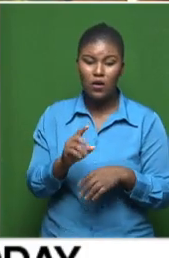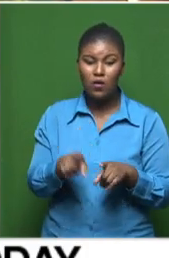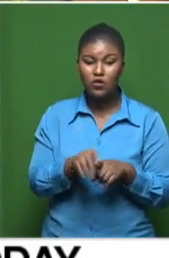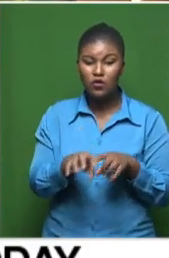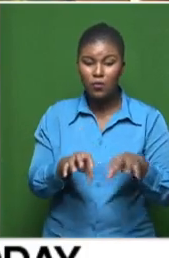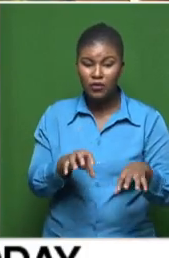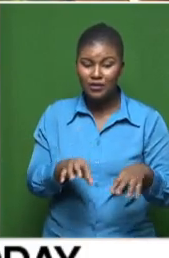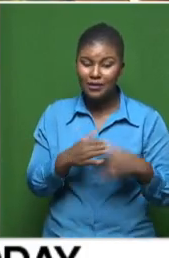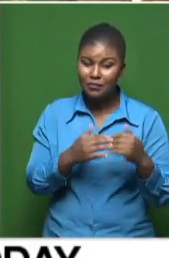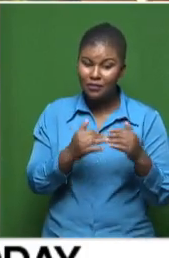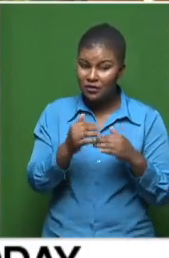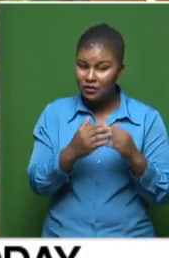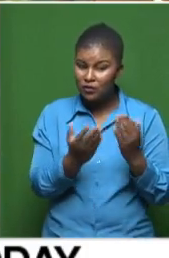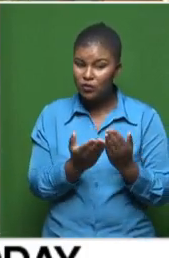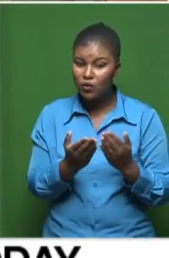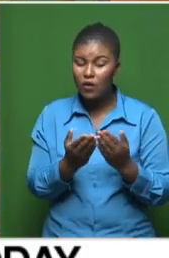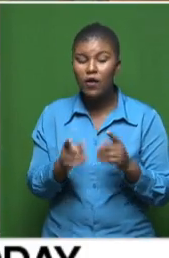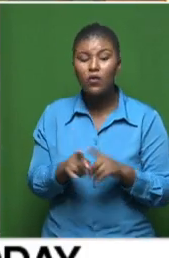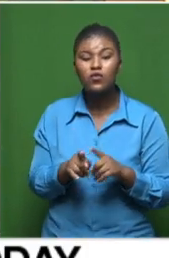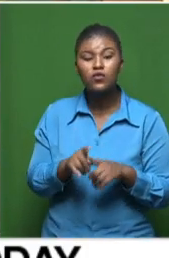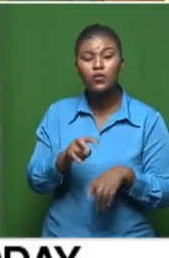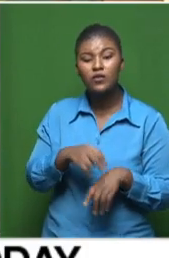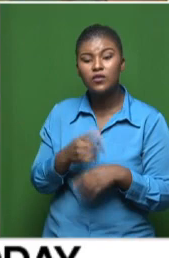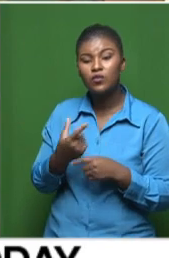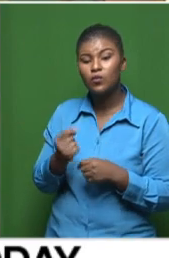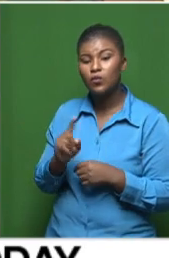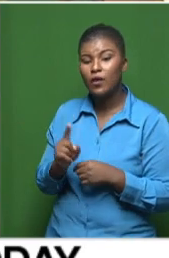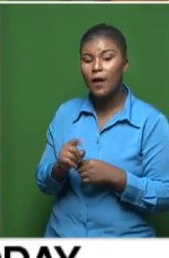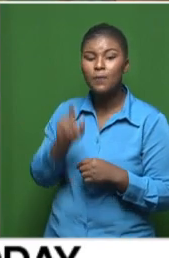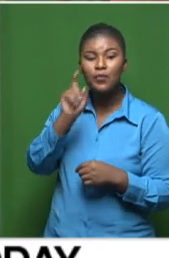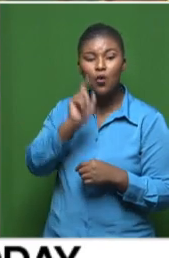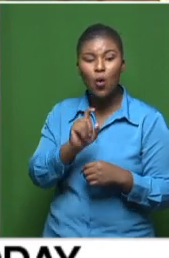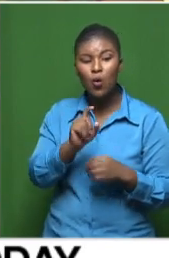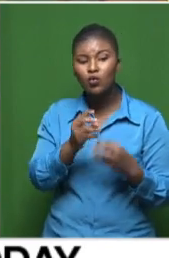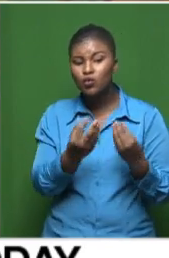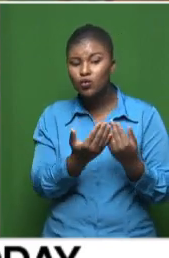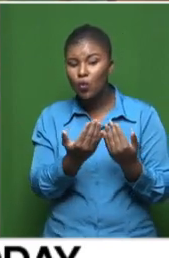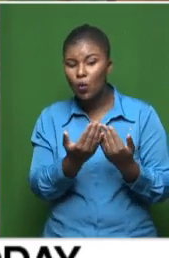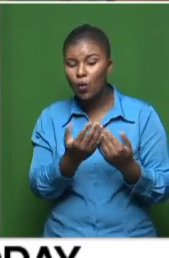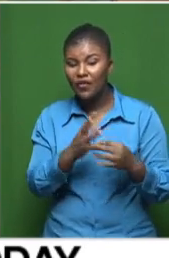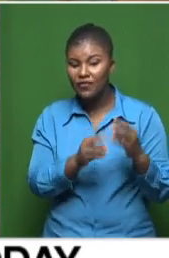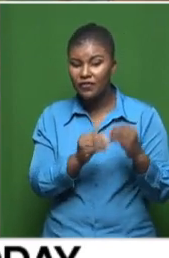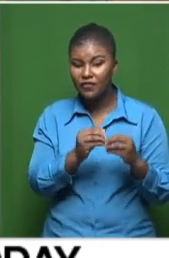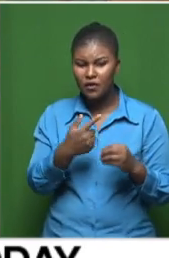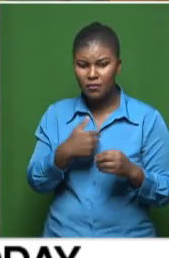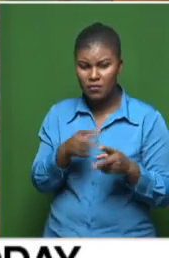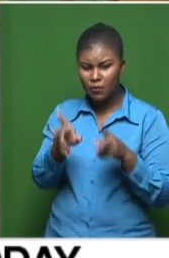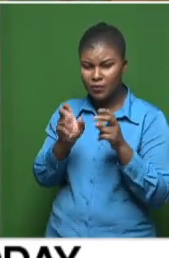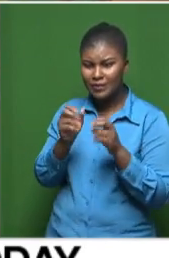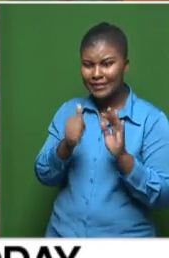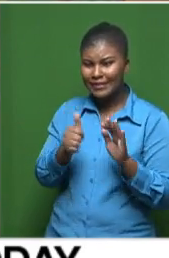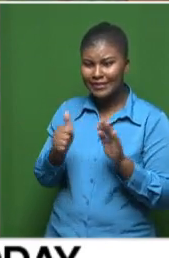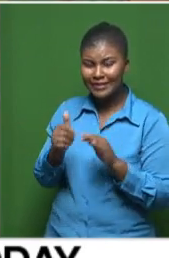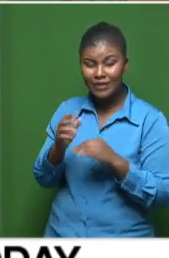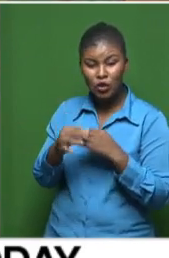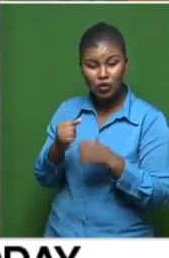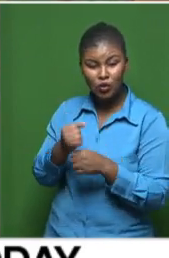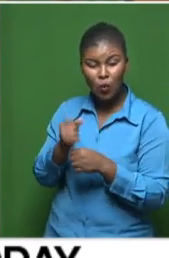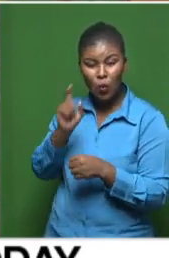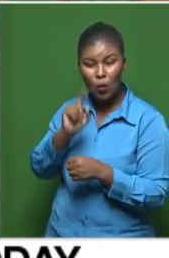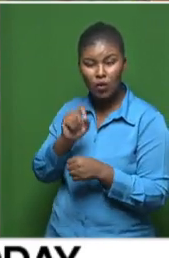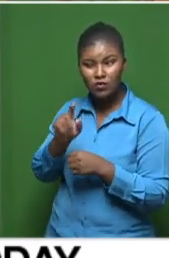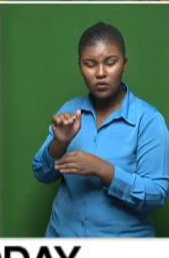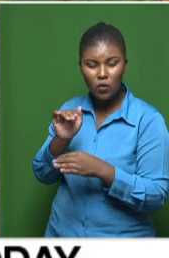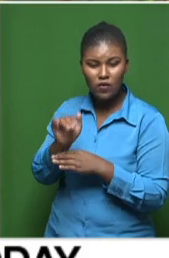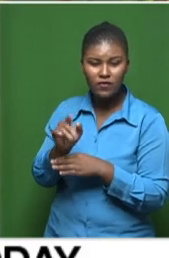building of schools, but also rehabilitating old schools. I'm told this school is more than 66 years old. It was meant